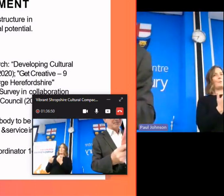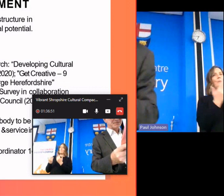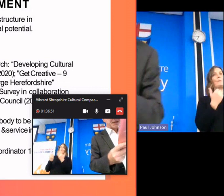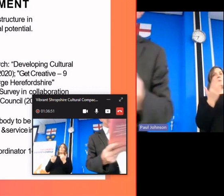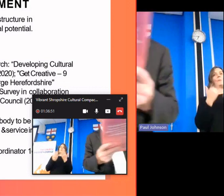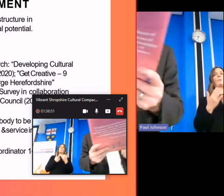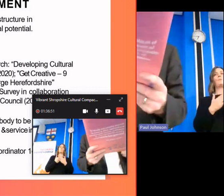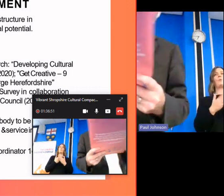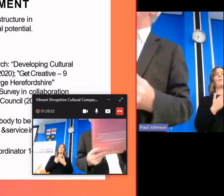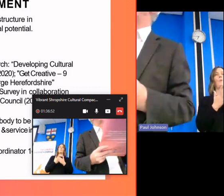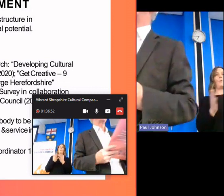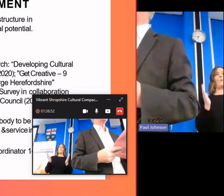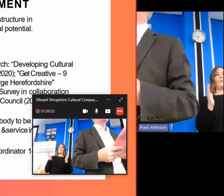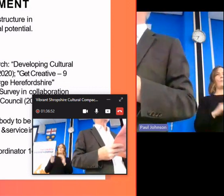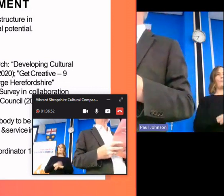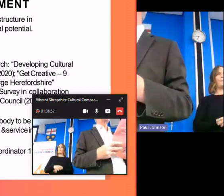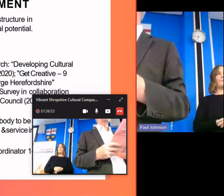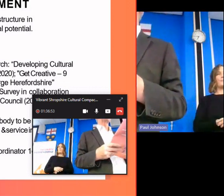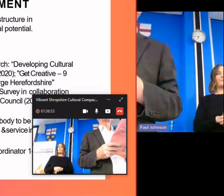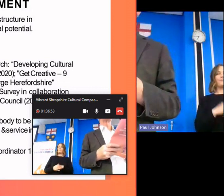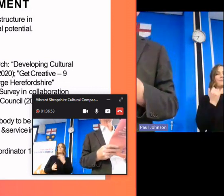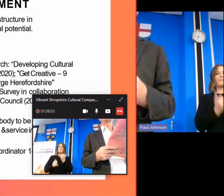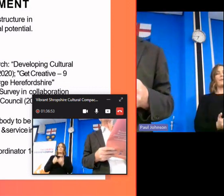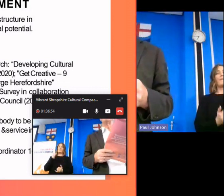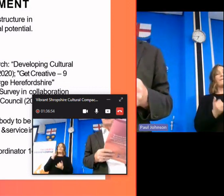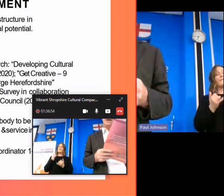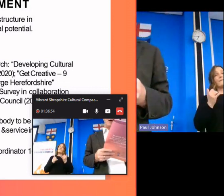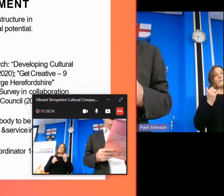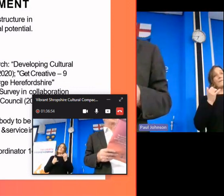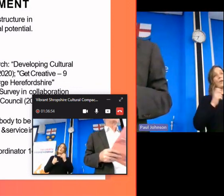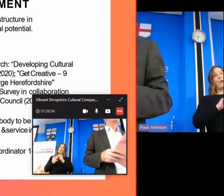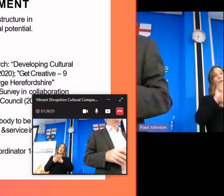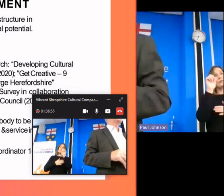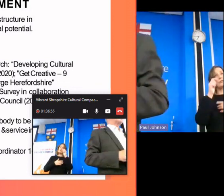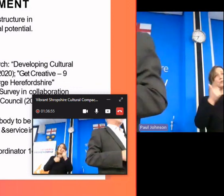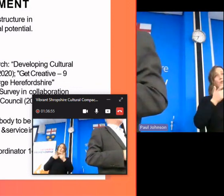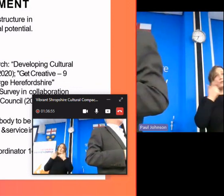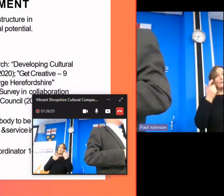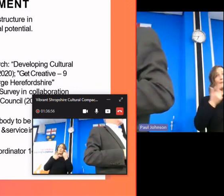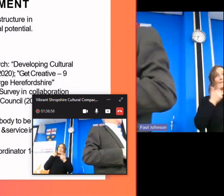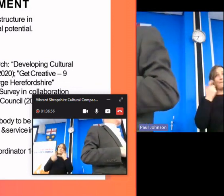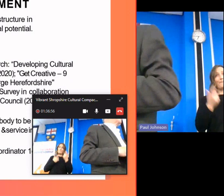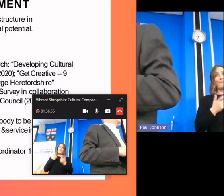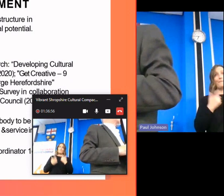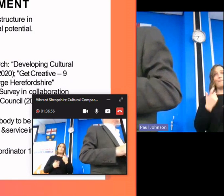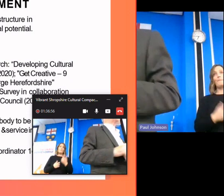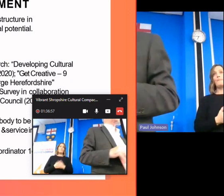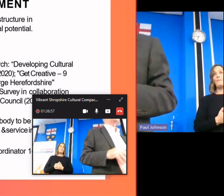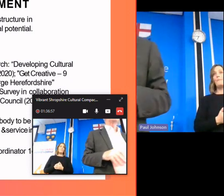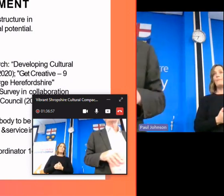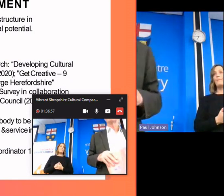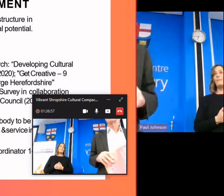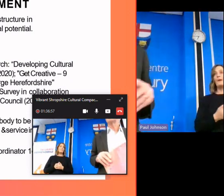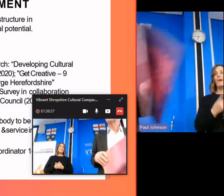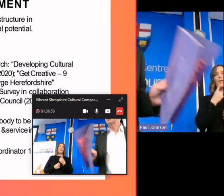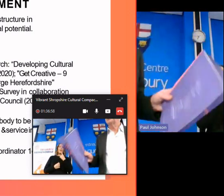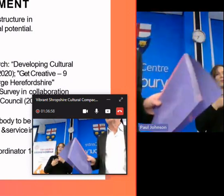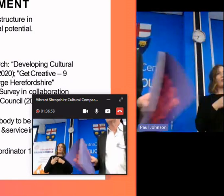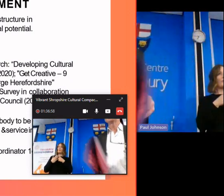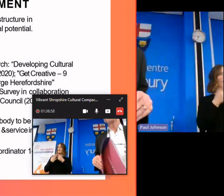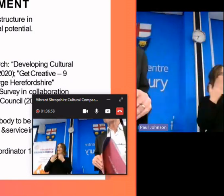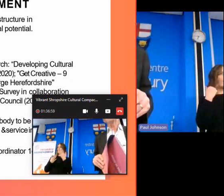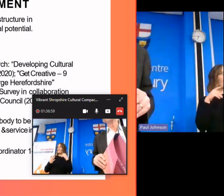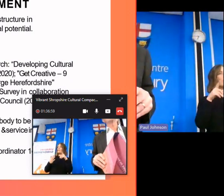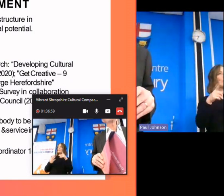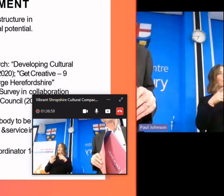those gaps and finally um cultural tourism uh which is again and i think we've referred to it as um it's a